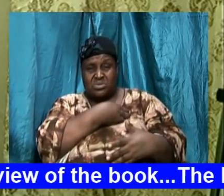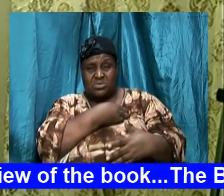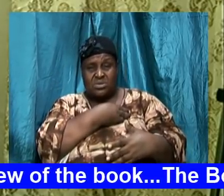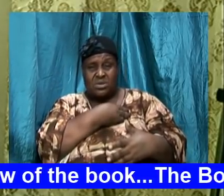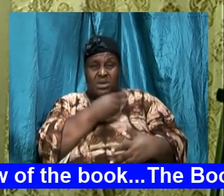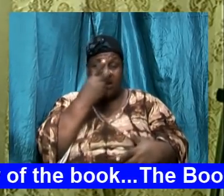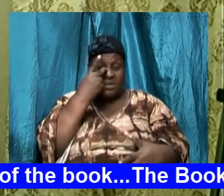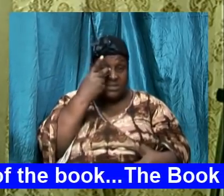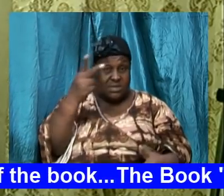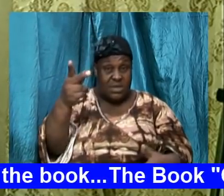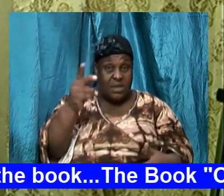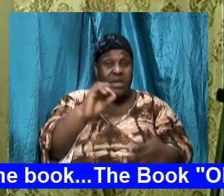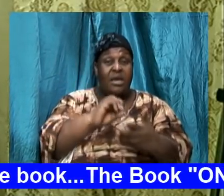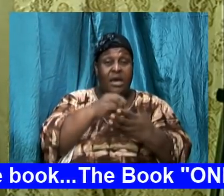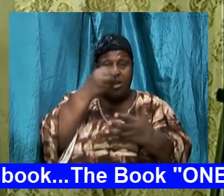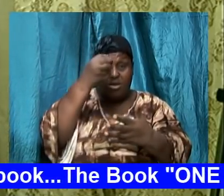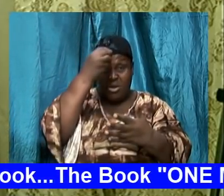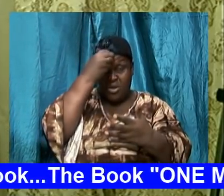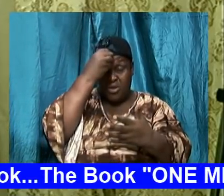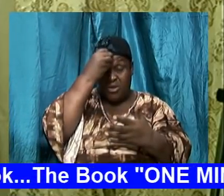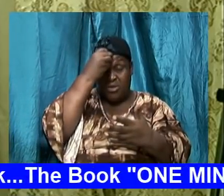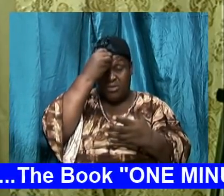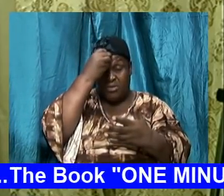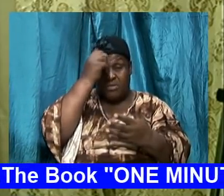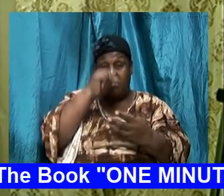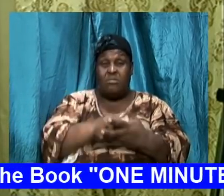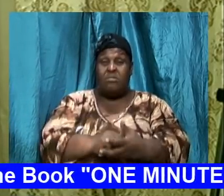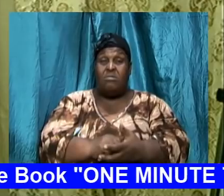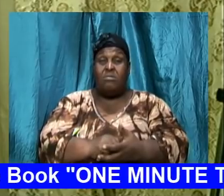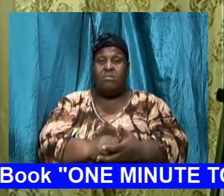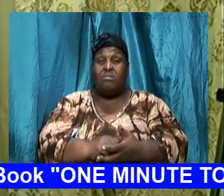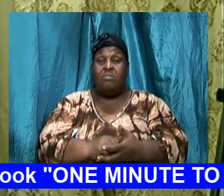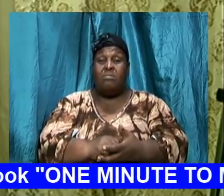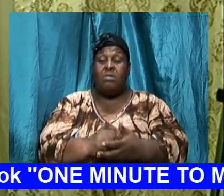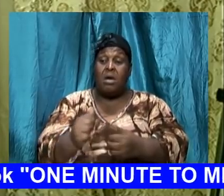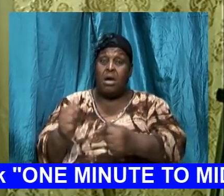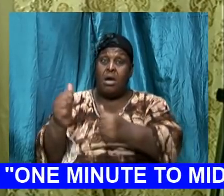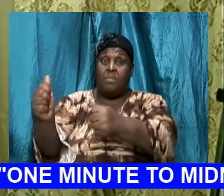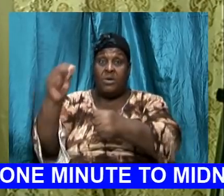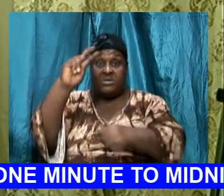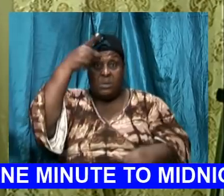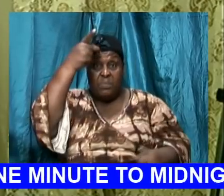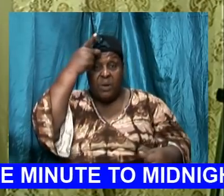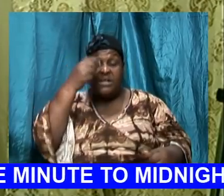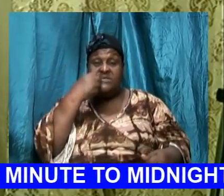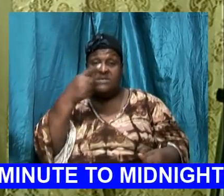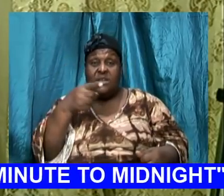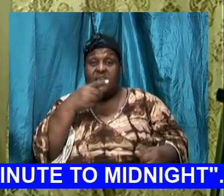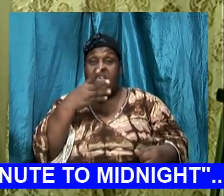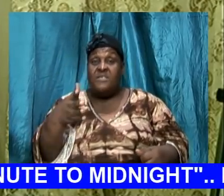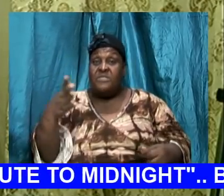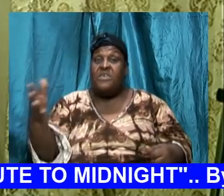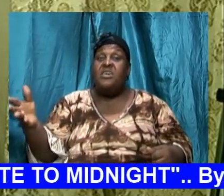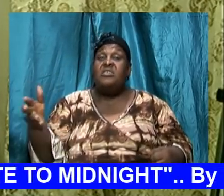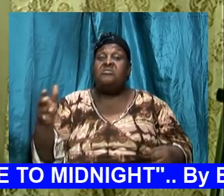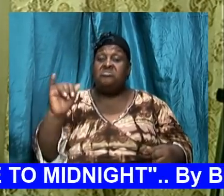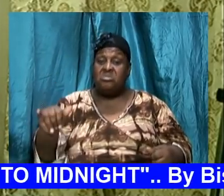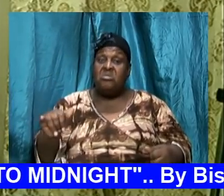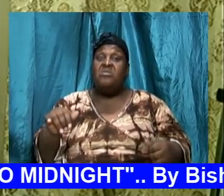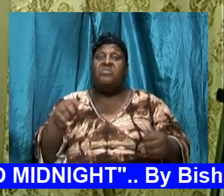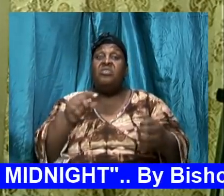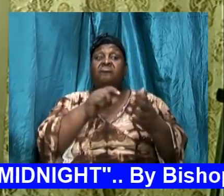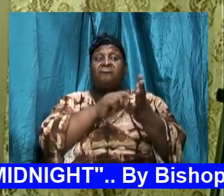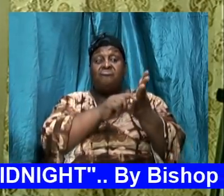Paul told us that the things that were written were written for our admonition so that we don't fall into the same traps and